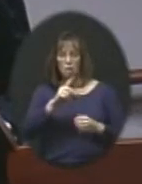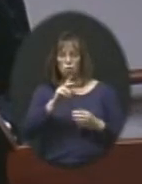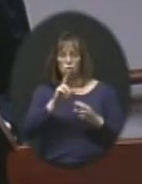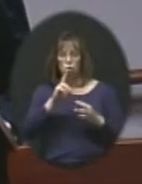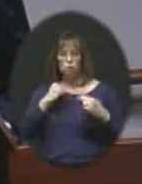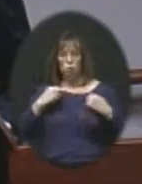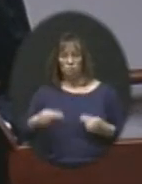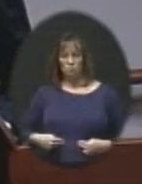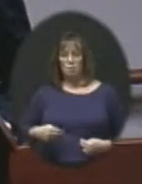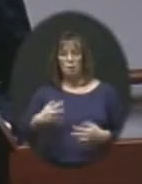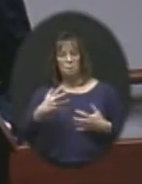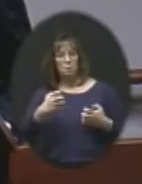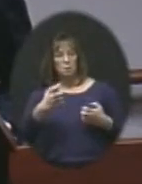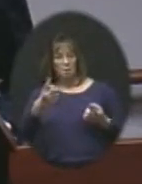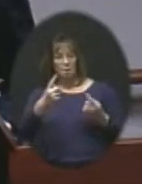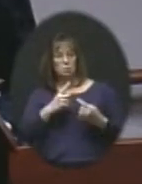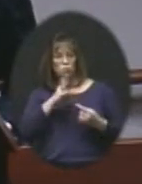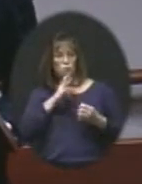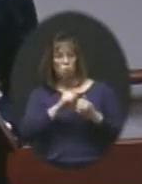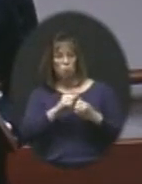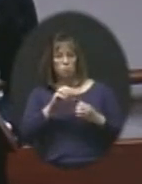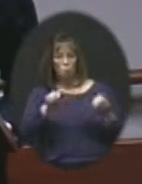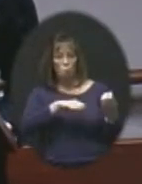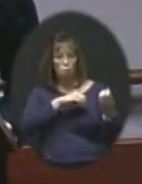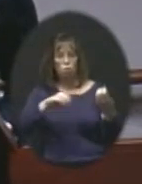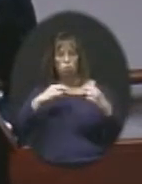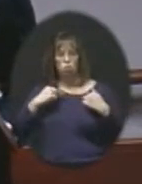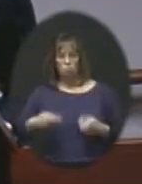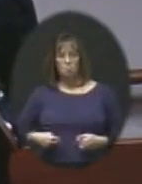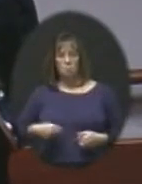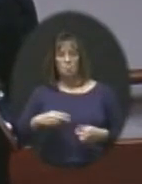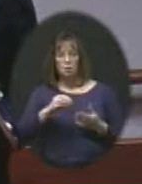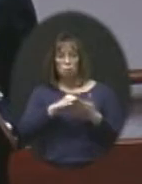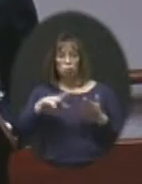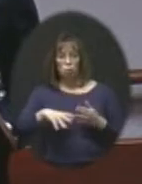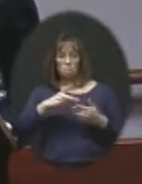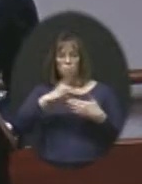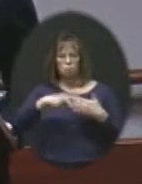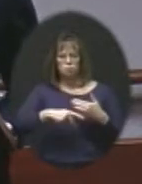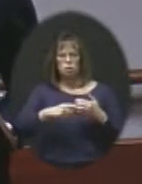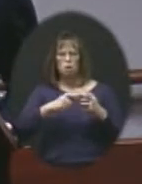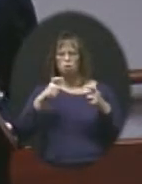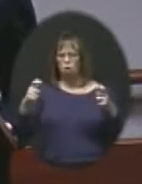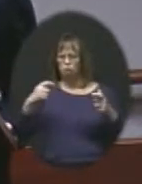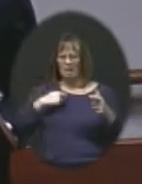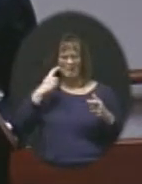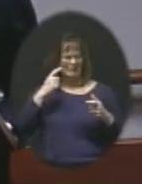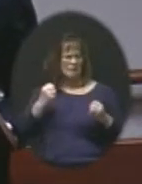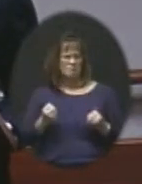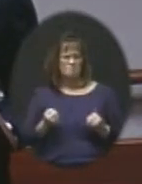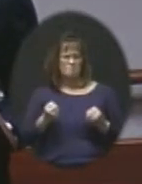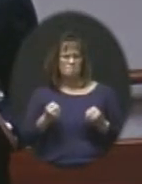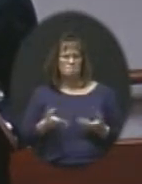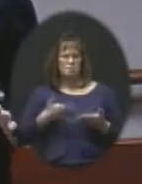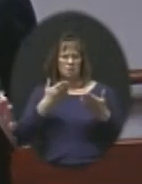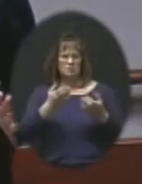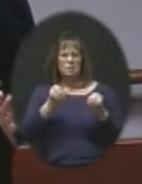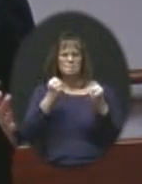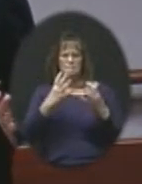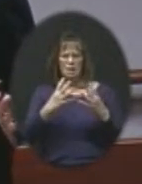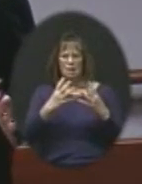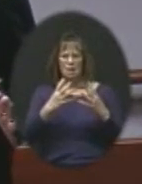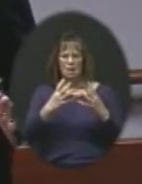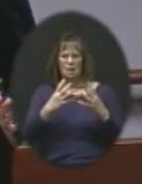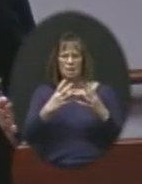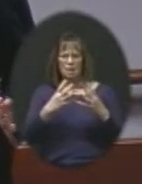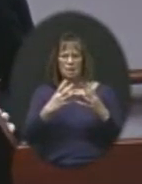to address orchestra uniforms. The orchestra student program is large. I believe it provides many publicities just for the